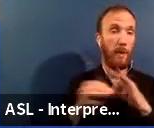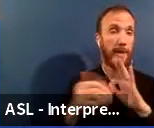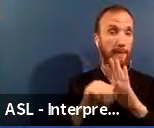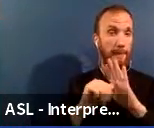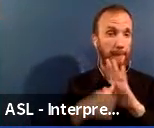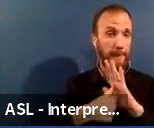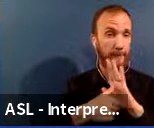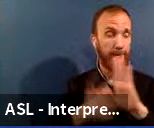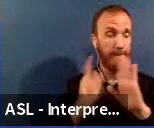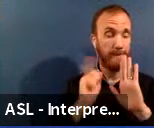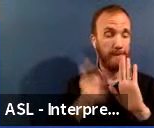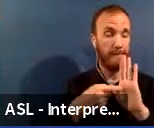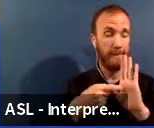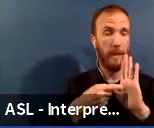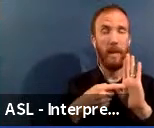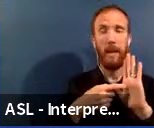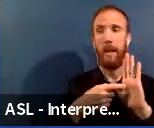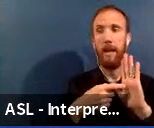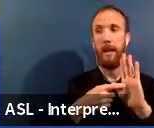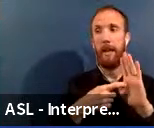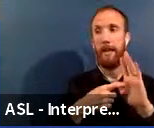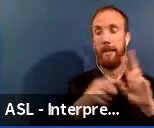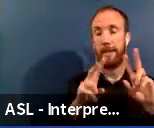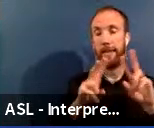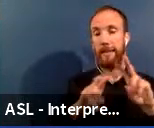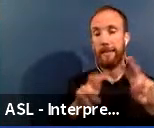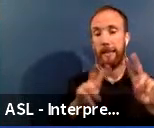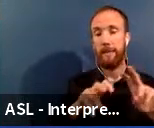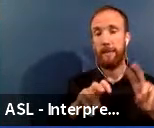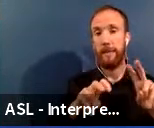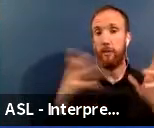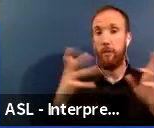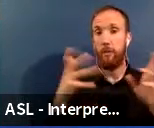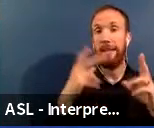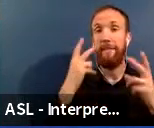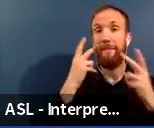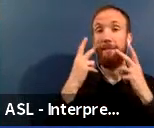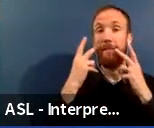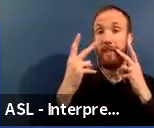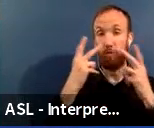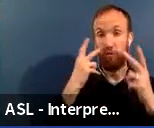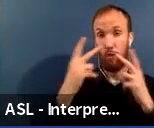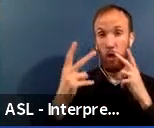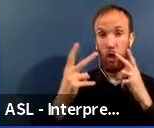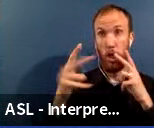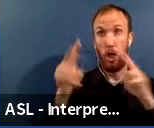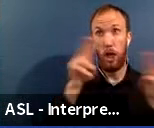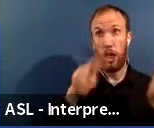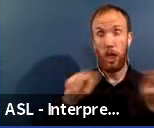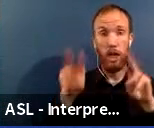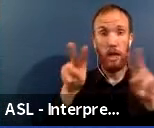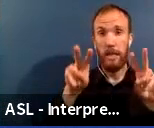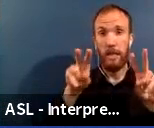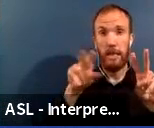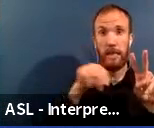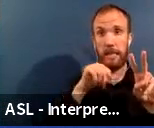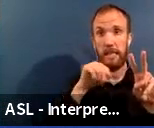condition, the assessment is a visual inspection only of the building systems, not a destructive